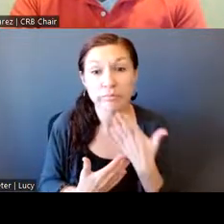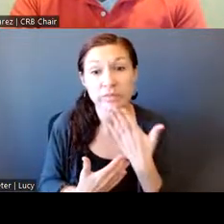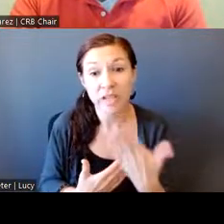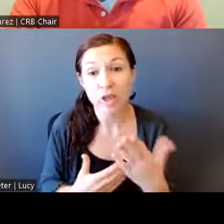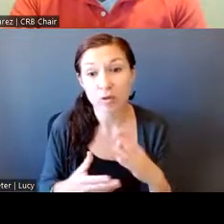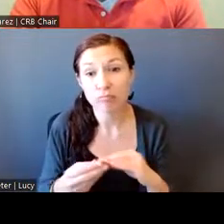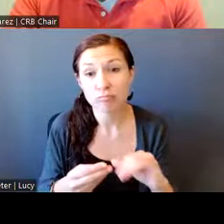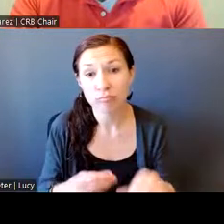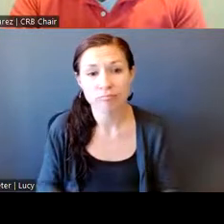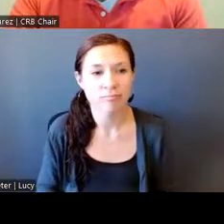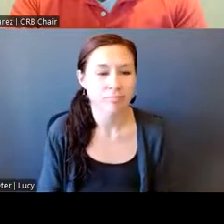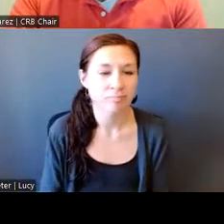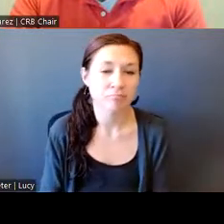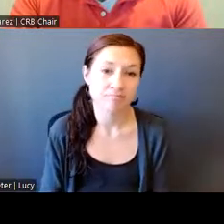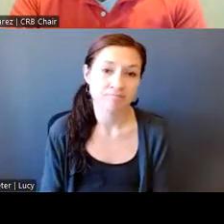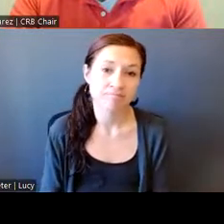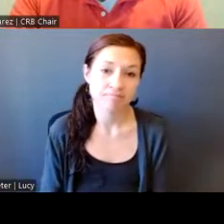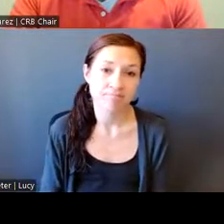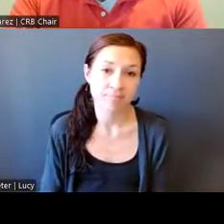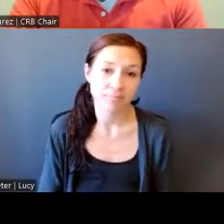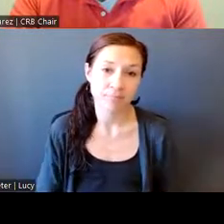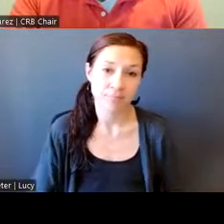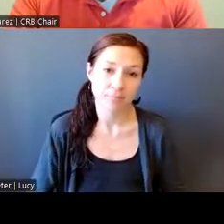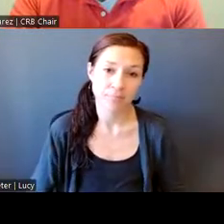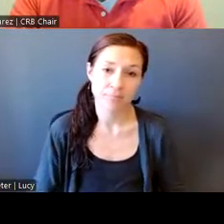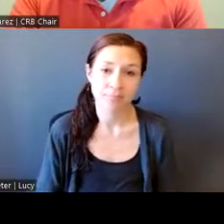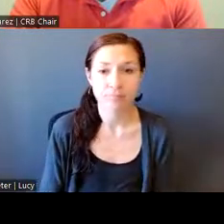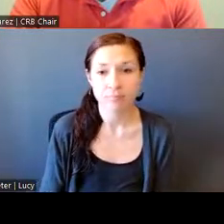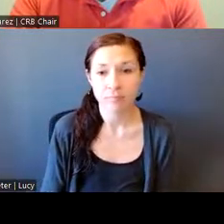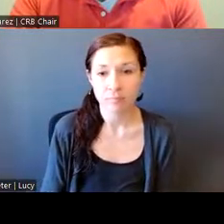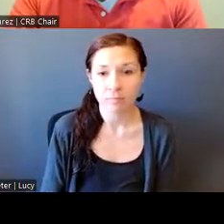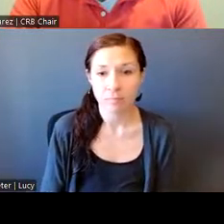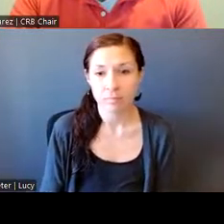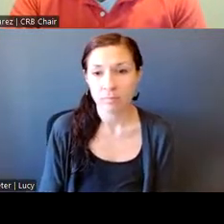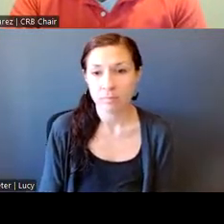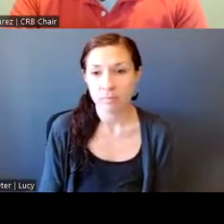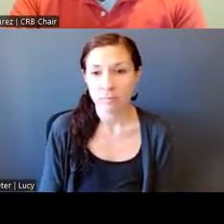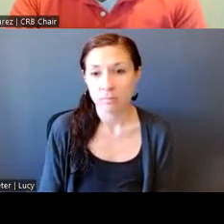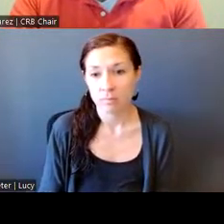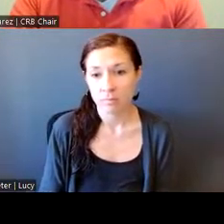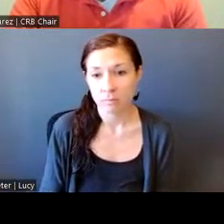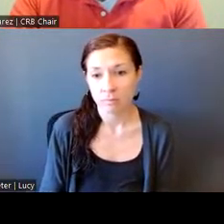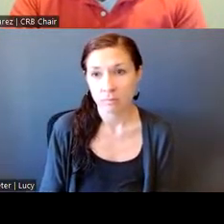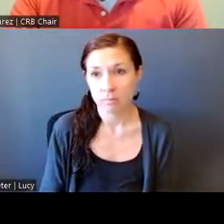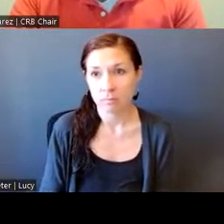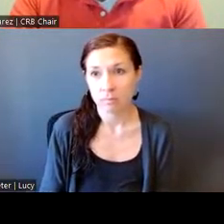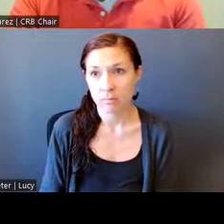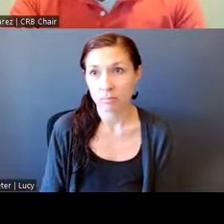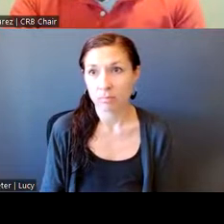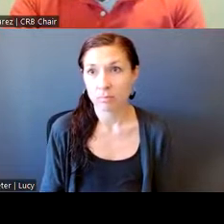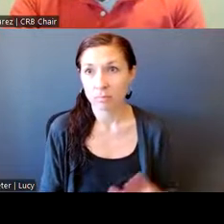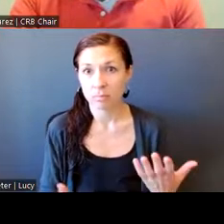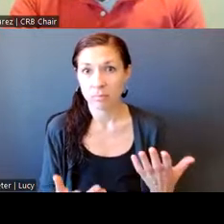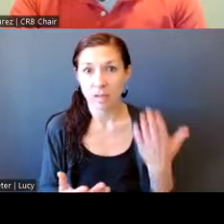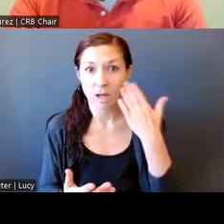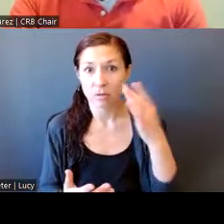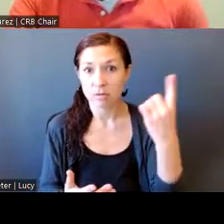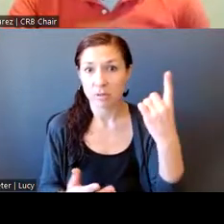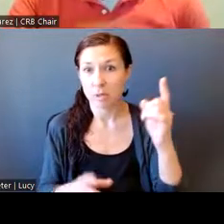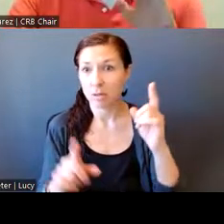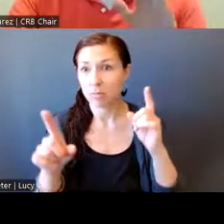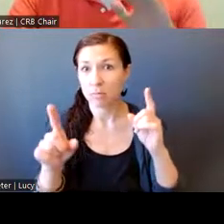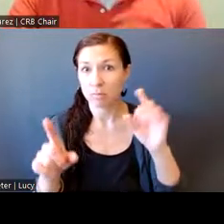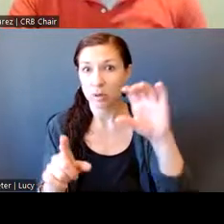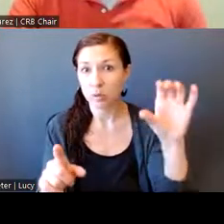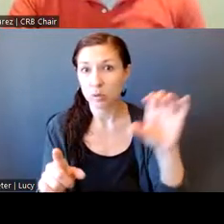You're welcome. I don't want to not give Commissioner Alvarez, I don't know if you